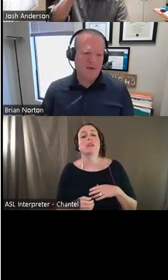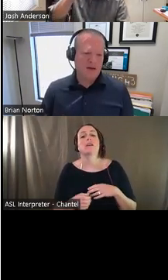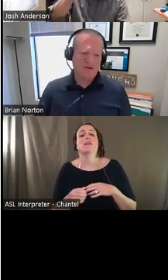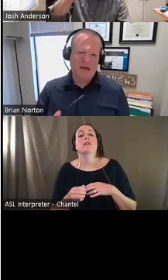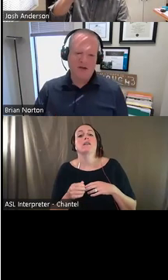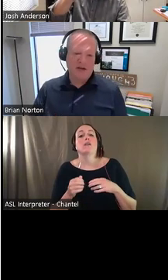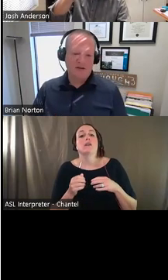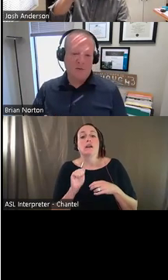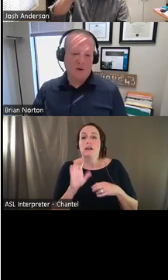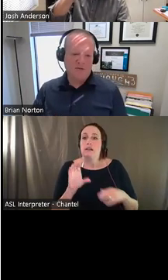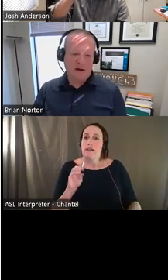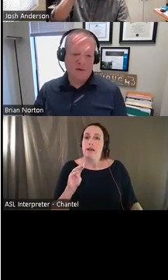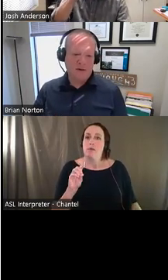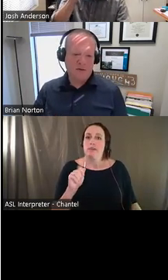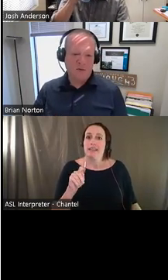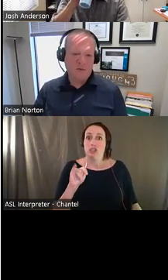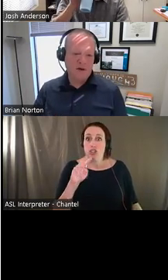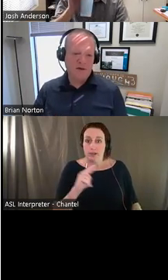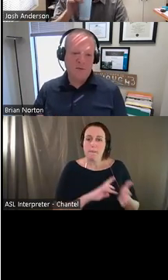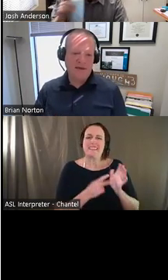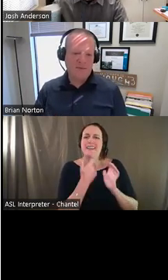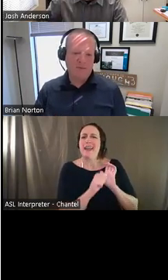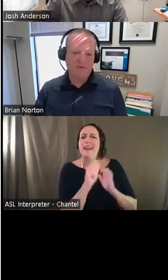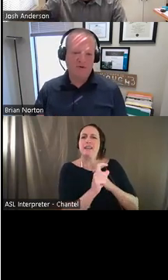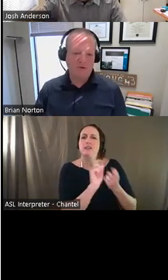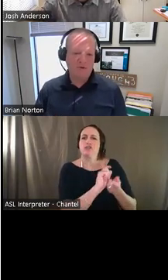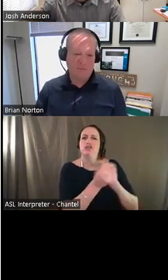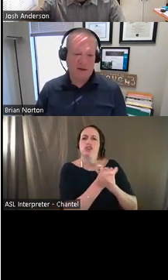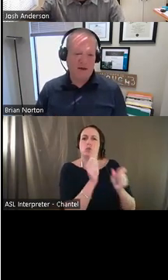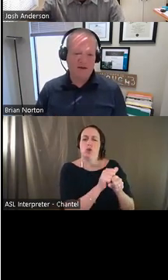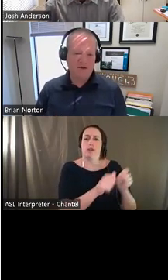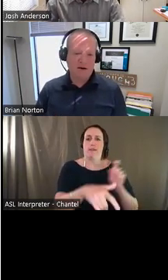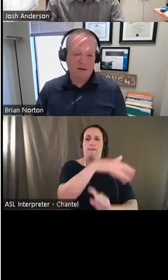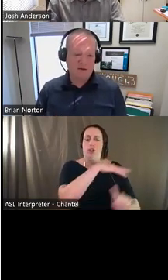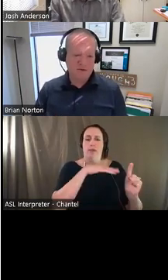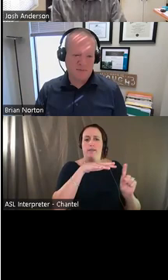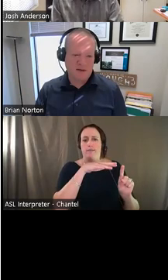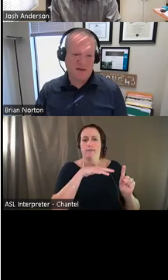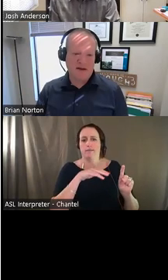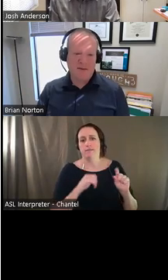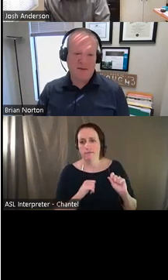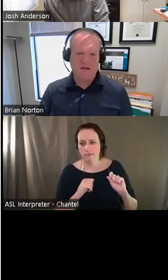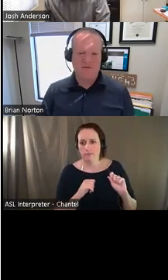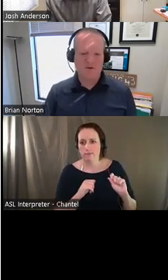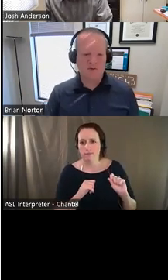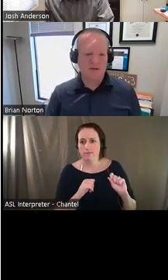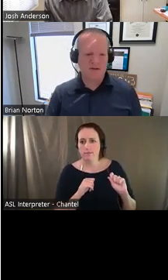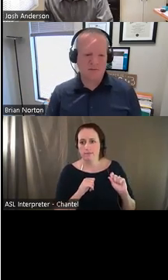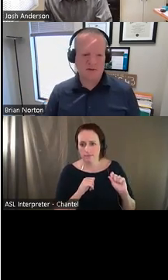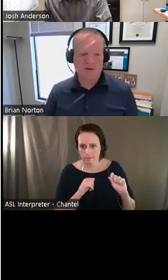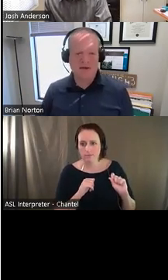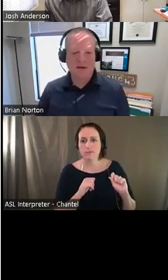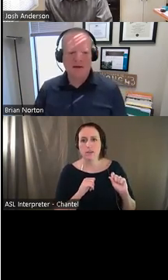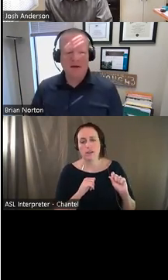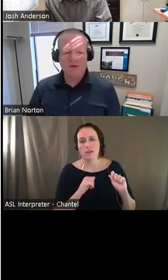an accommodation is any change in the work environment, or in the way that people do something customarily do something that enables an individual with a